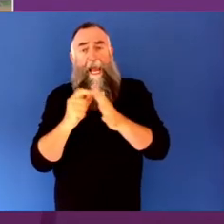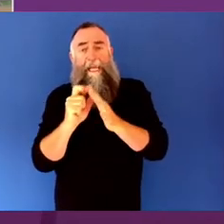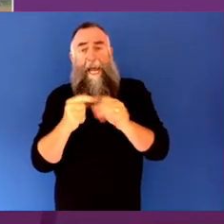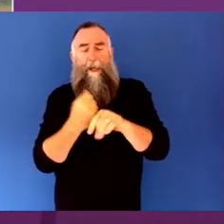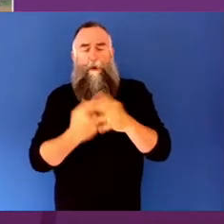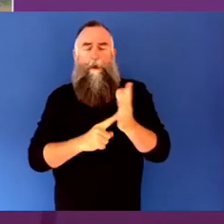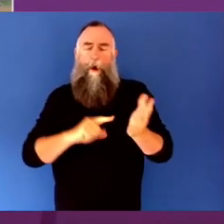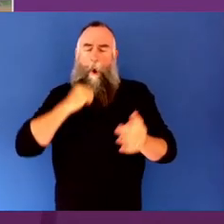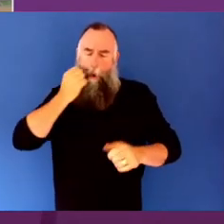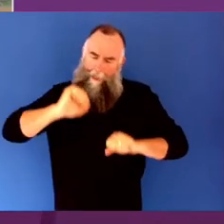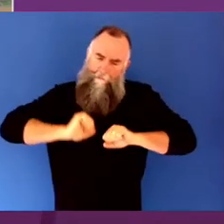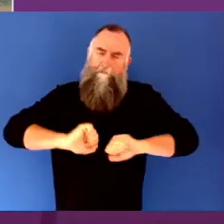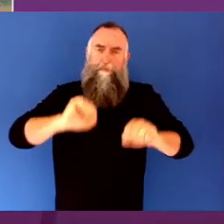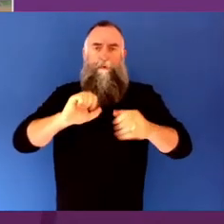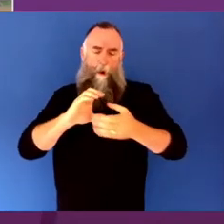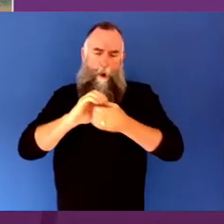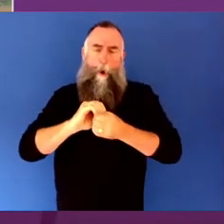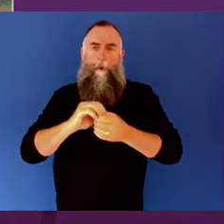Aboriginal land.